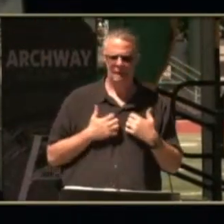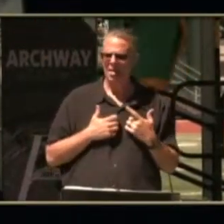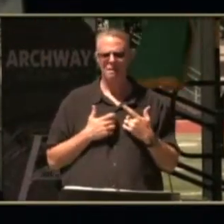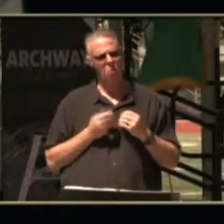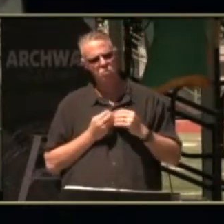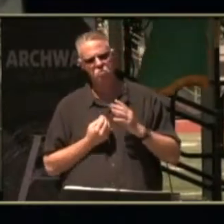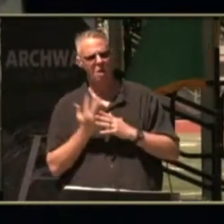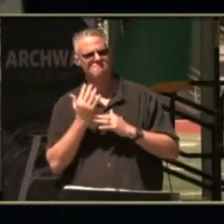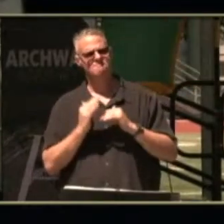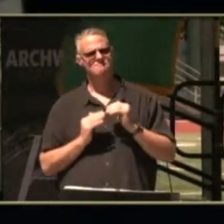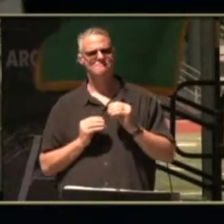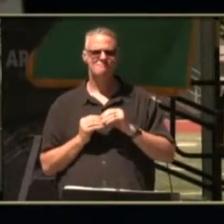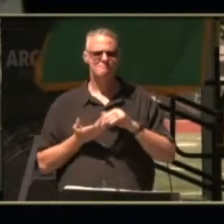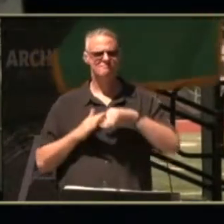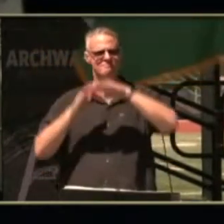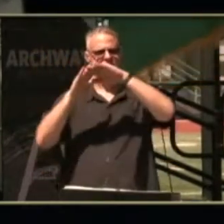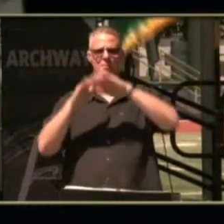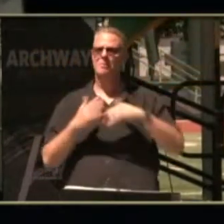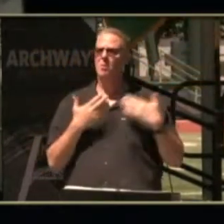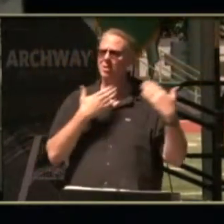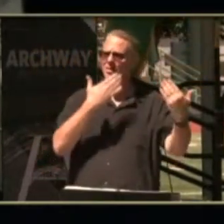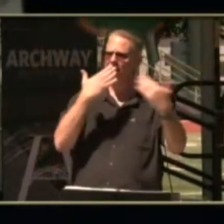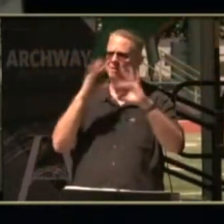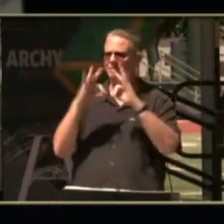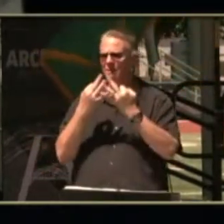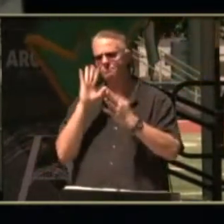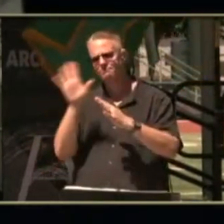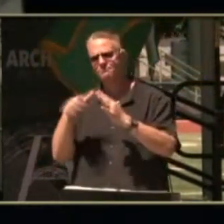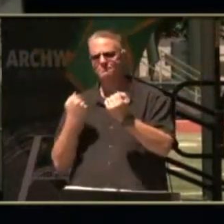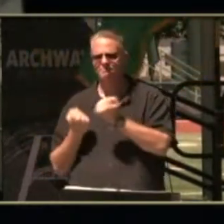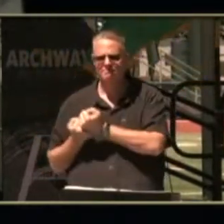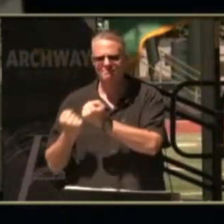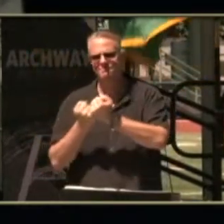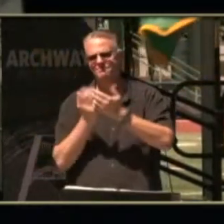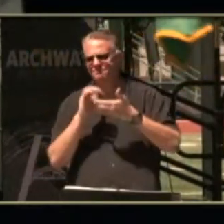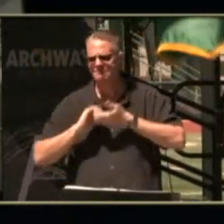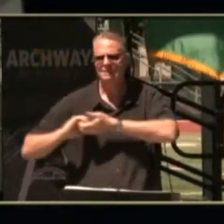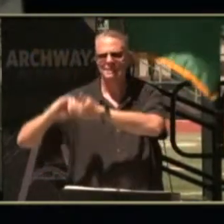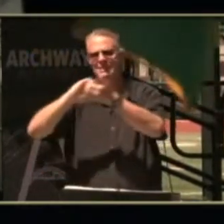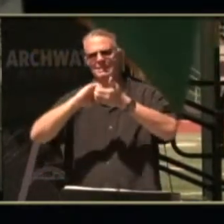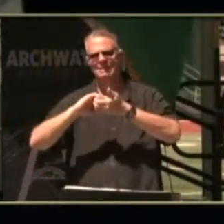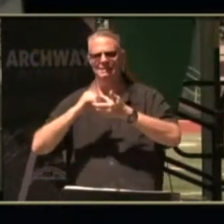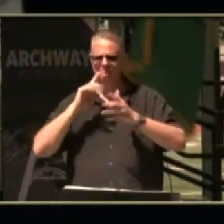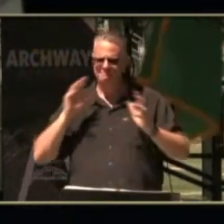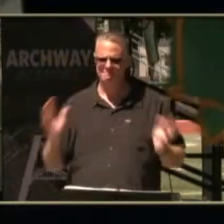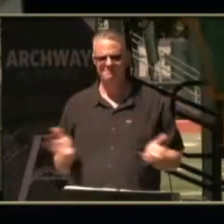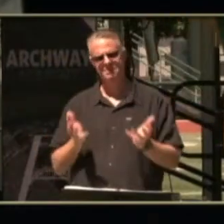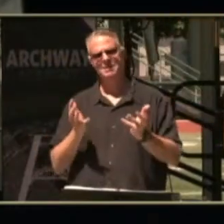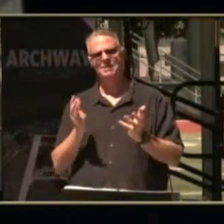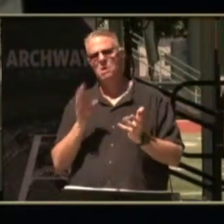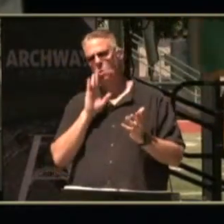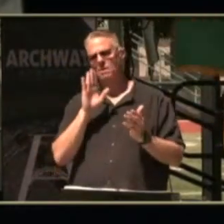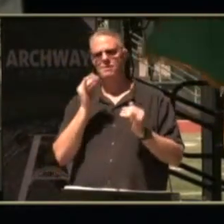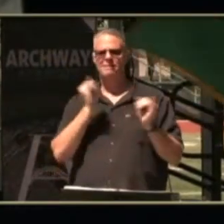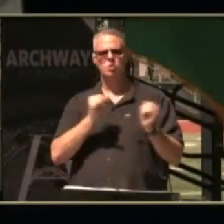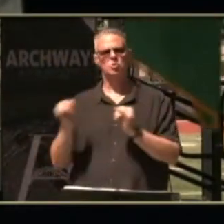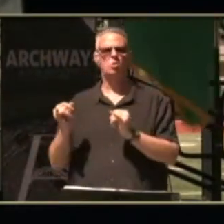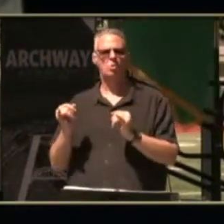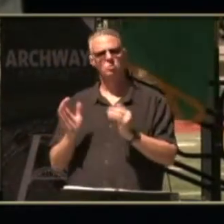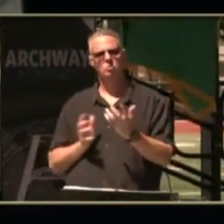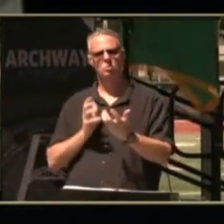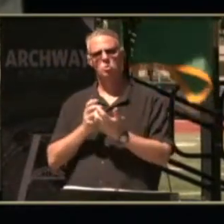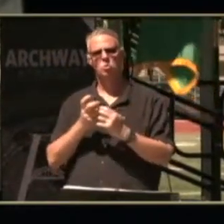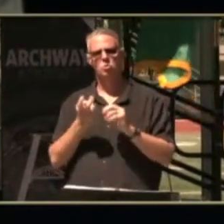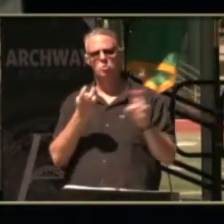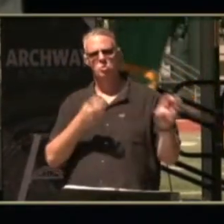i would also like to thank the families for your advocacy and collaboration in creating uniquely individualized transition programs for your learners